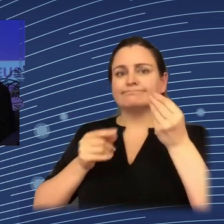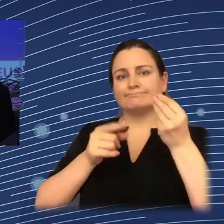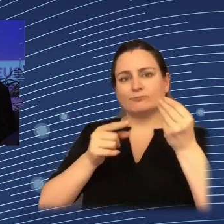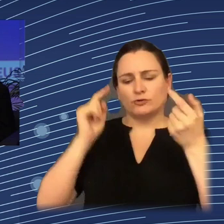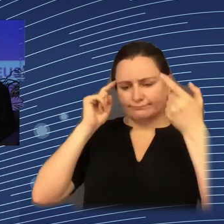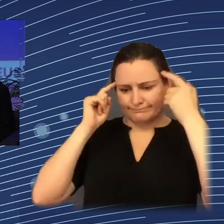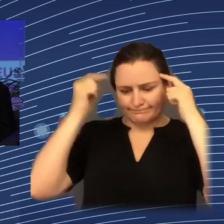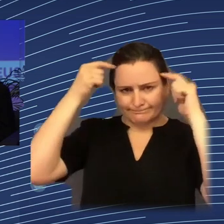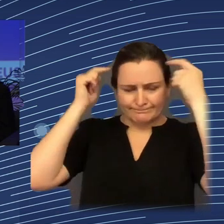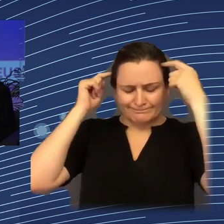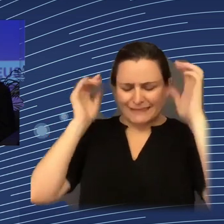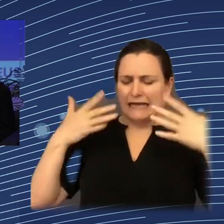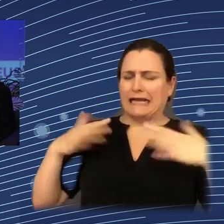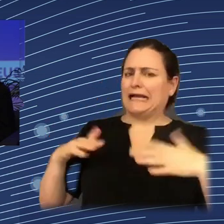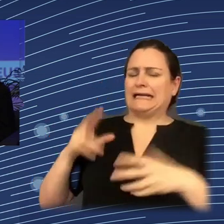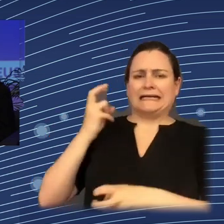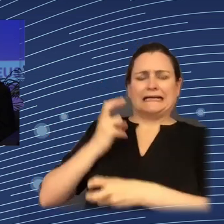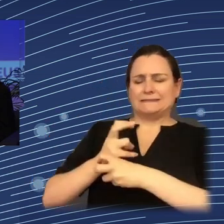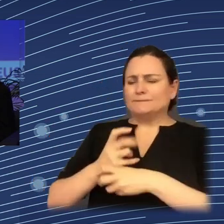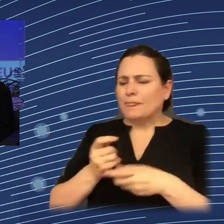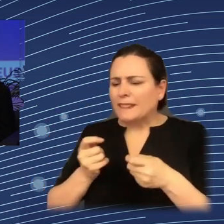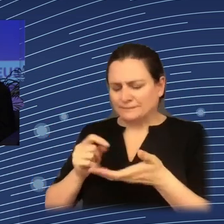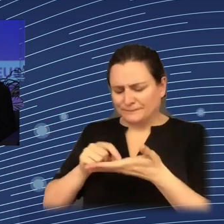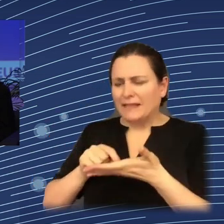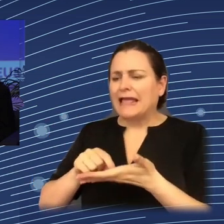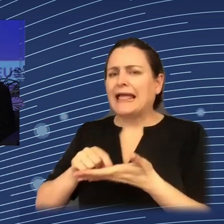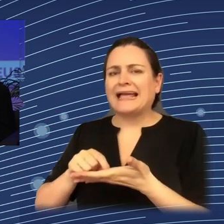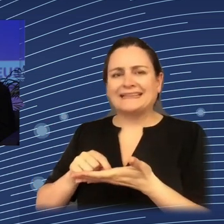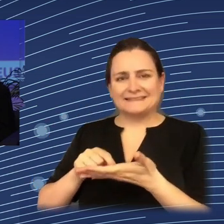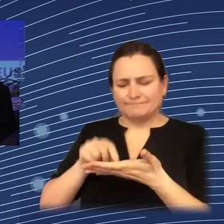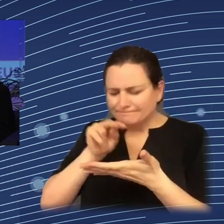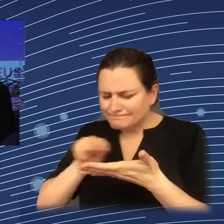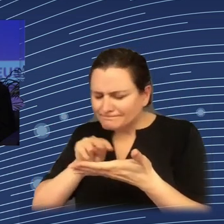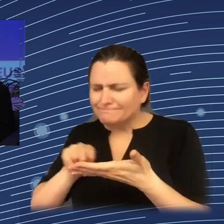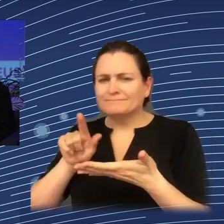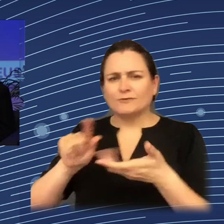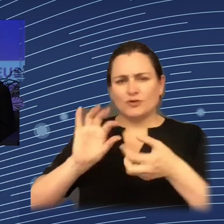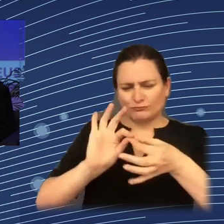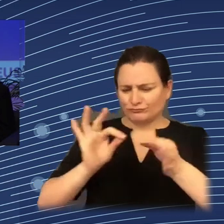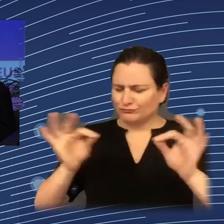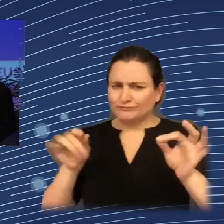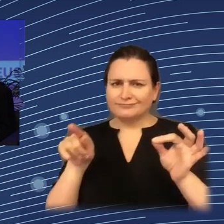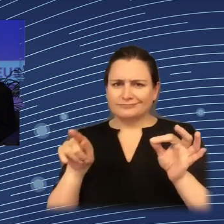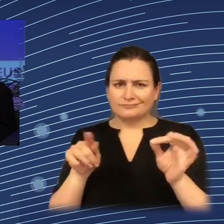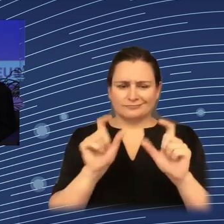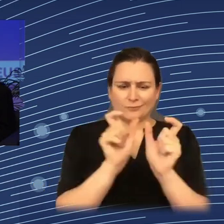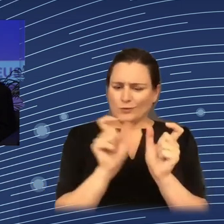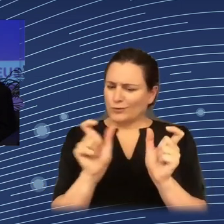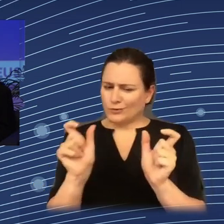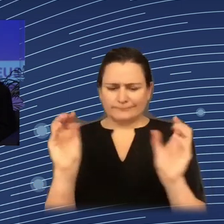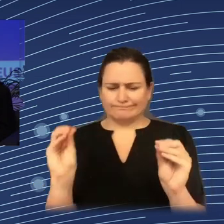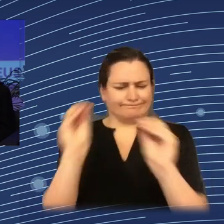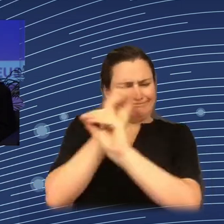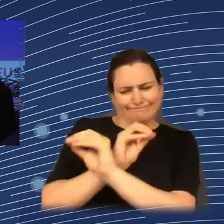difficulties. At first, we study the rules, the grammars, the sentences, the words, and at a certain point,